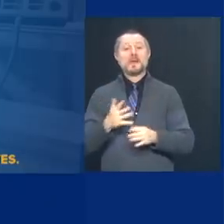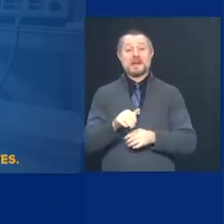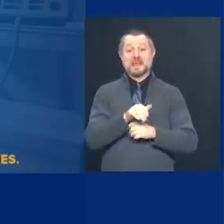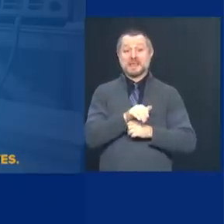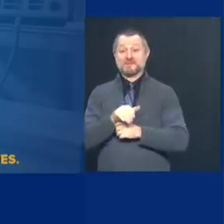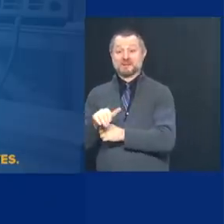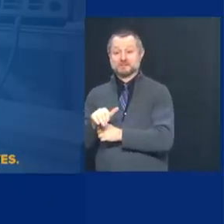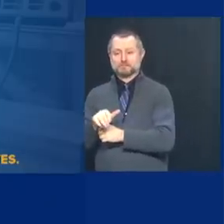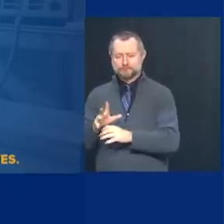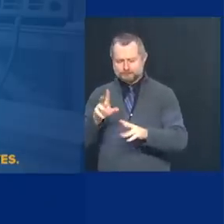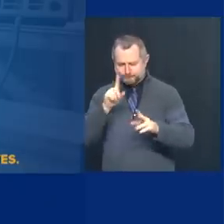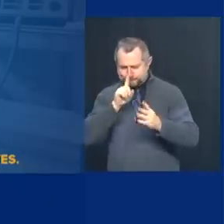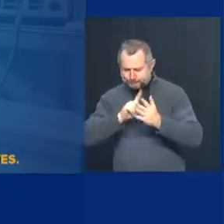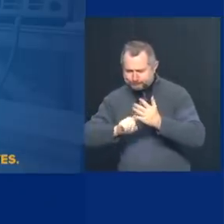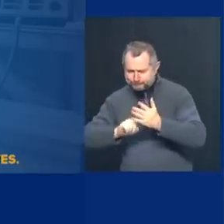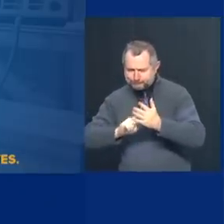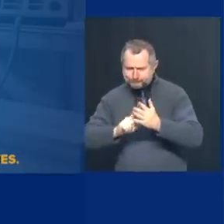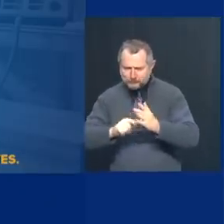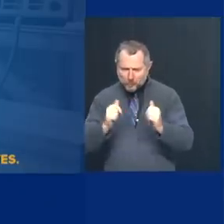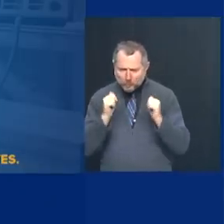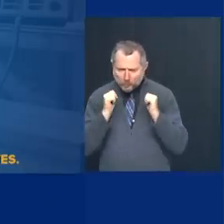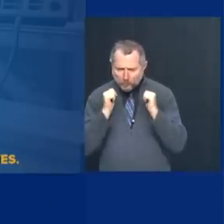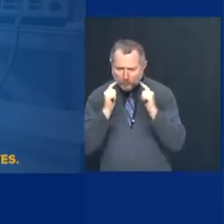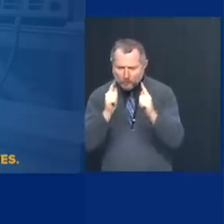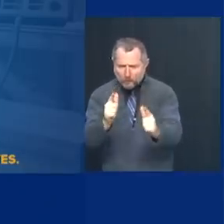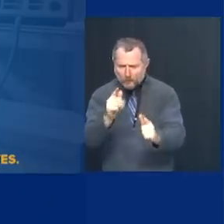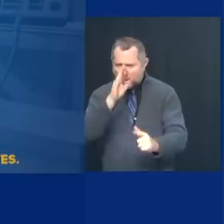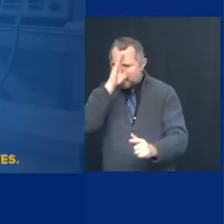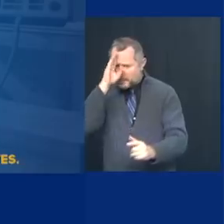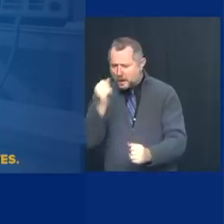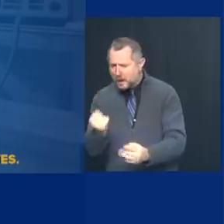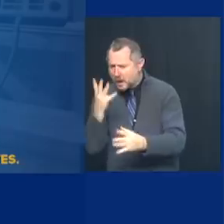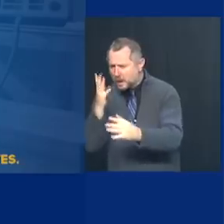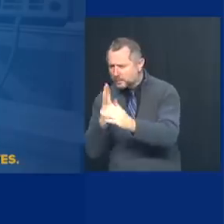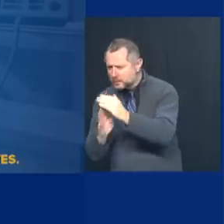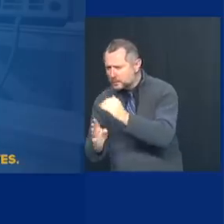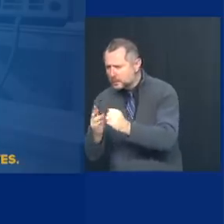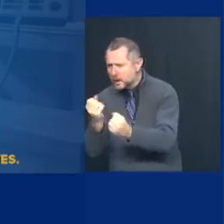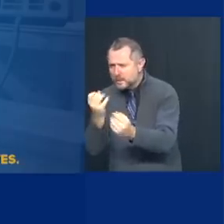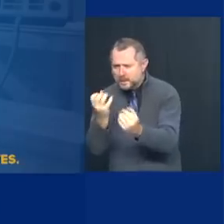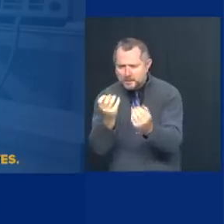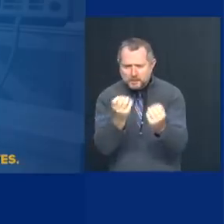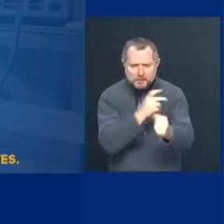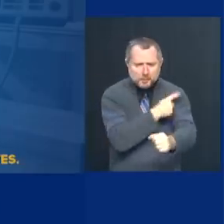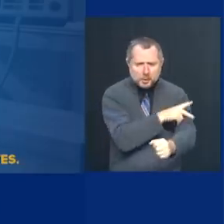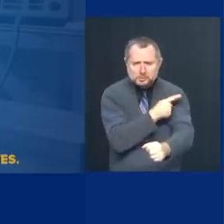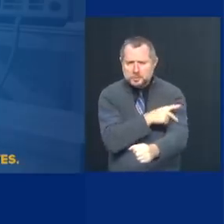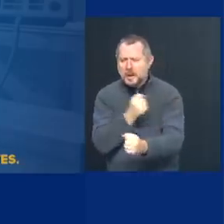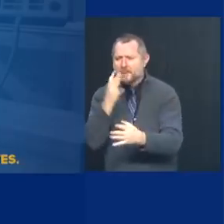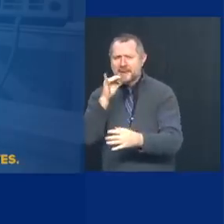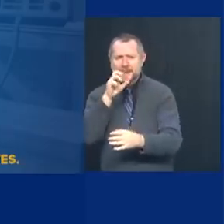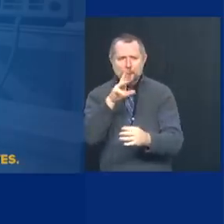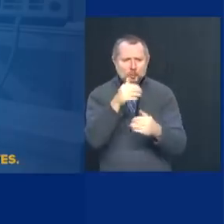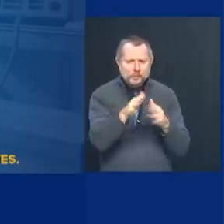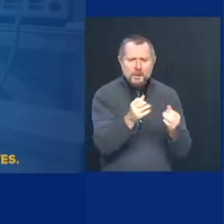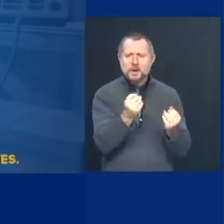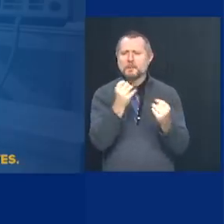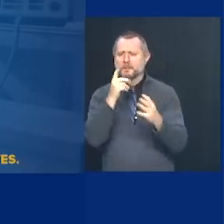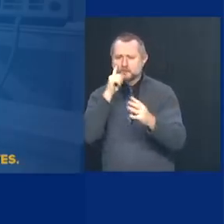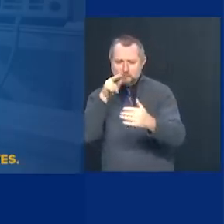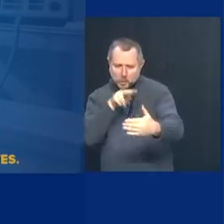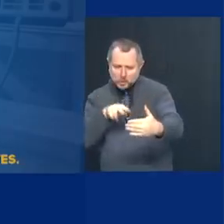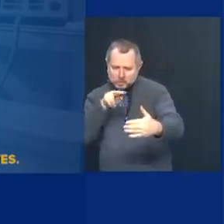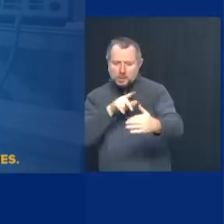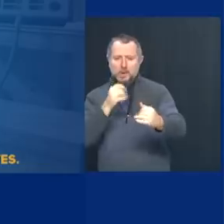from every hospital doctor. How many patients do you have? How many ICU beds do you have? What capacity do you have?